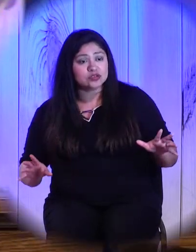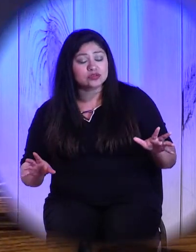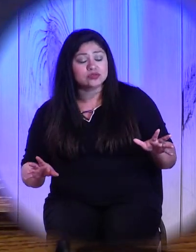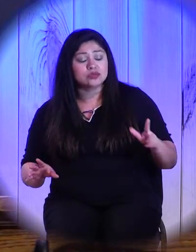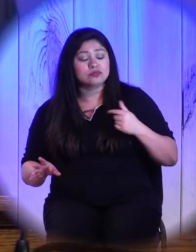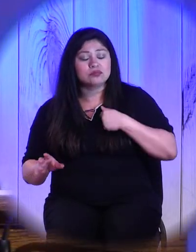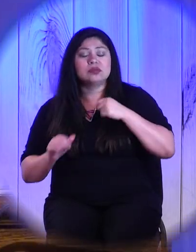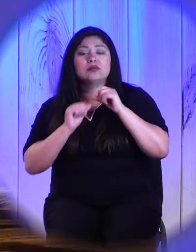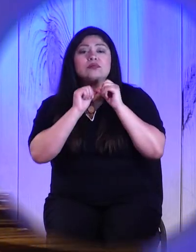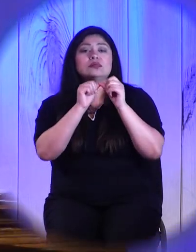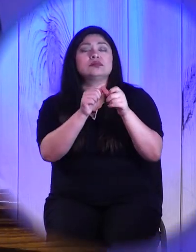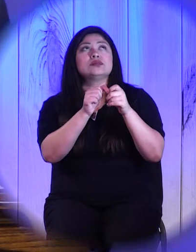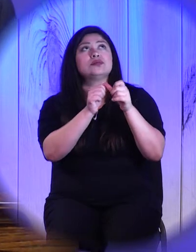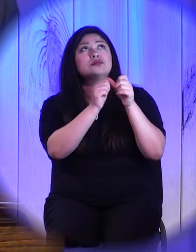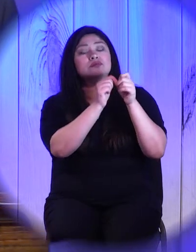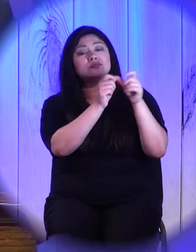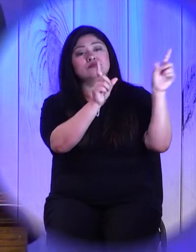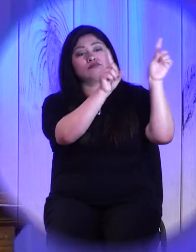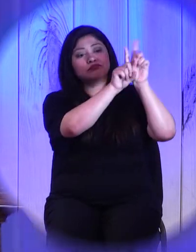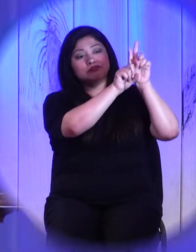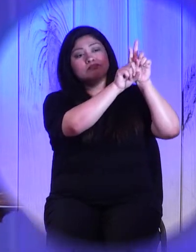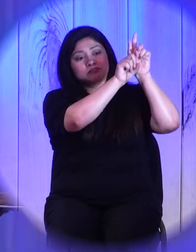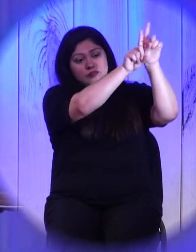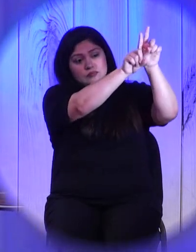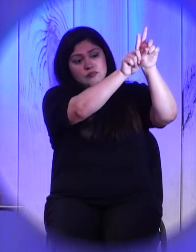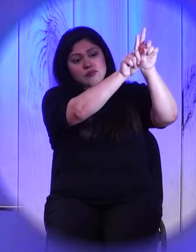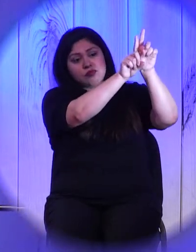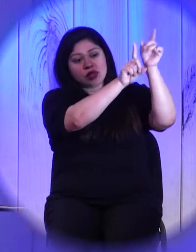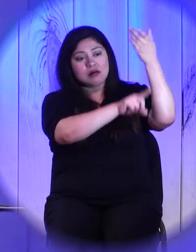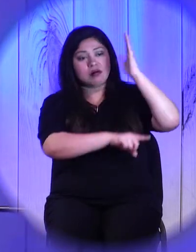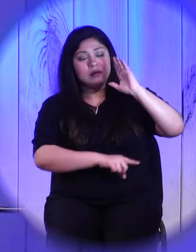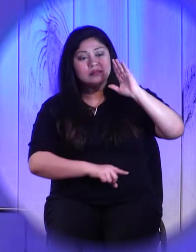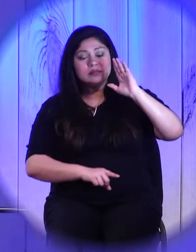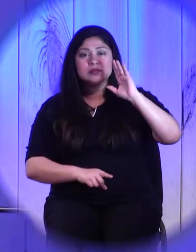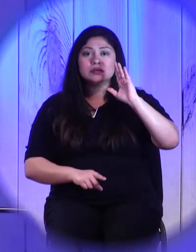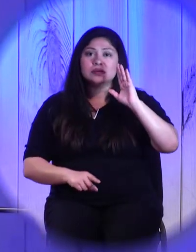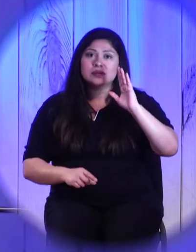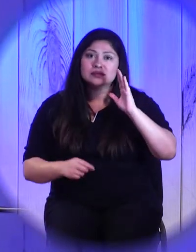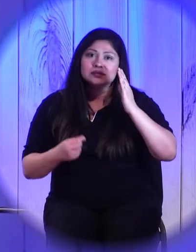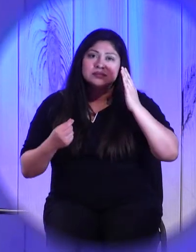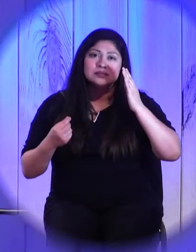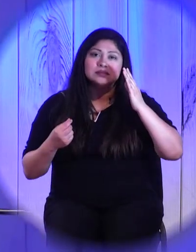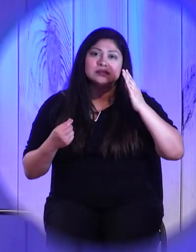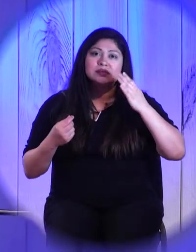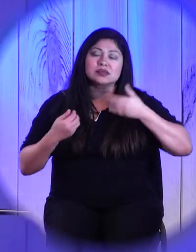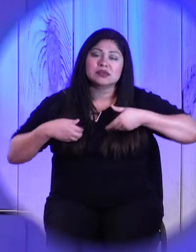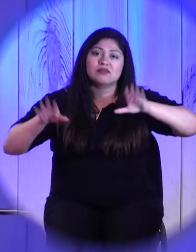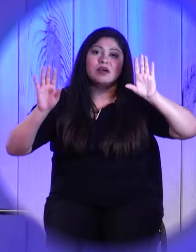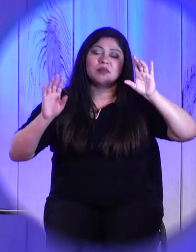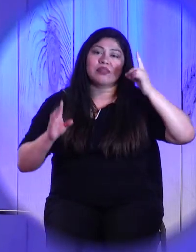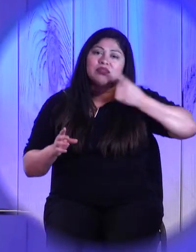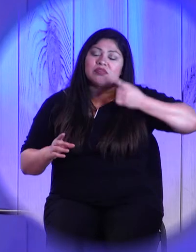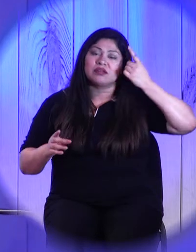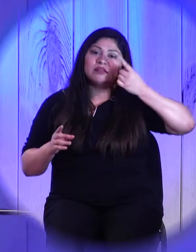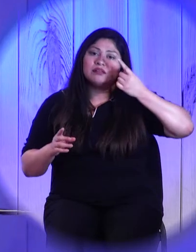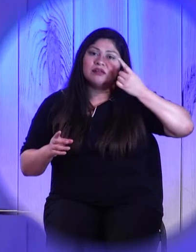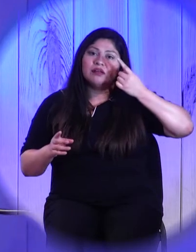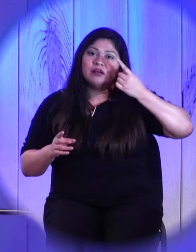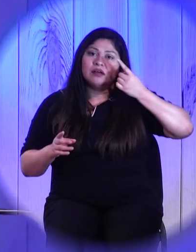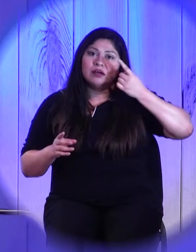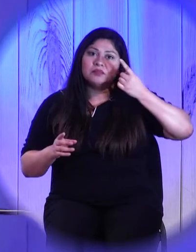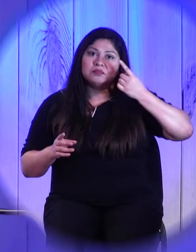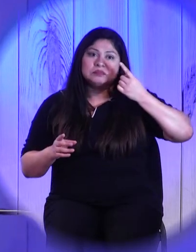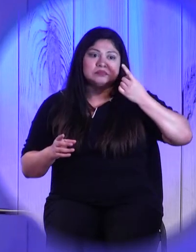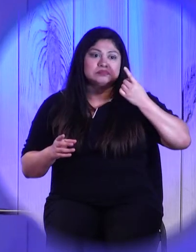world. To give up on that hope that mercy will win today. To just throw in the towel and to say to anyone you meet, one,